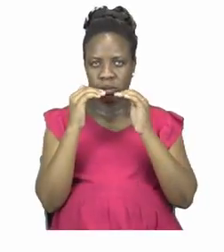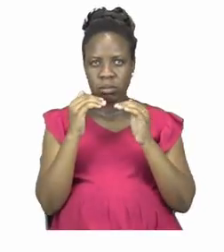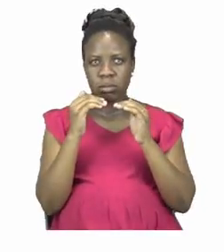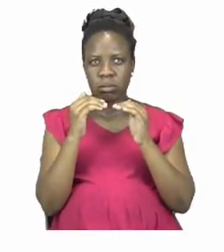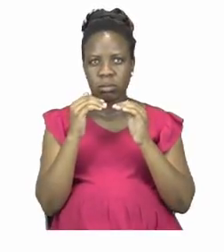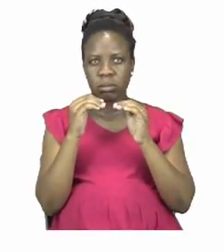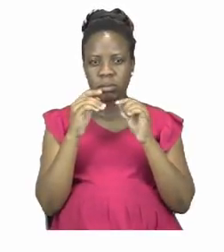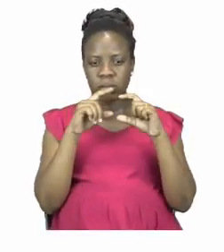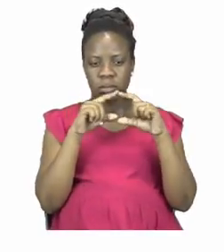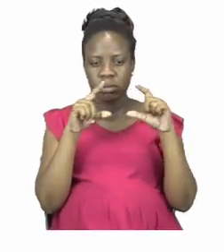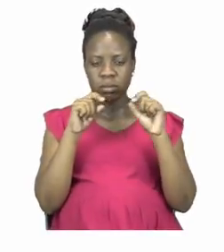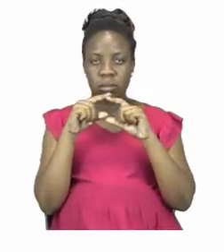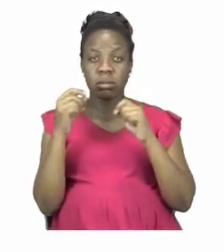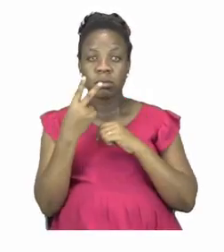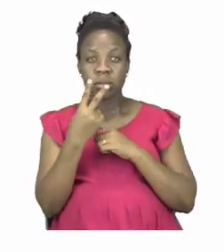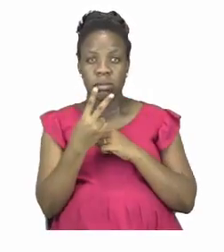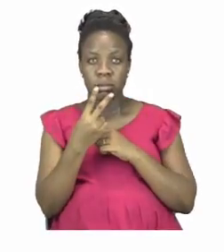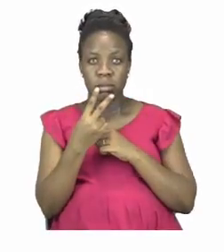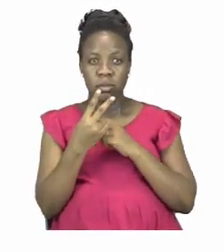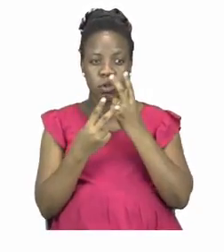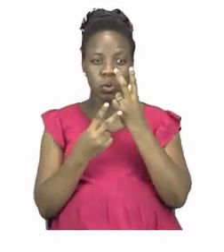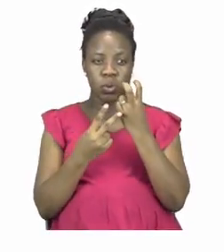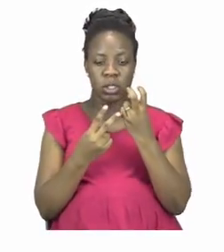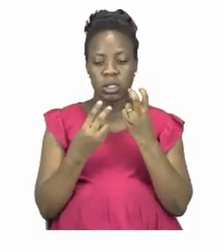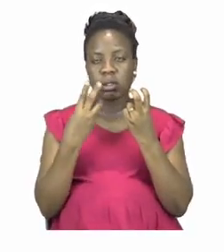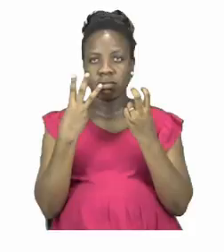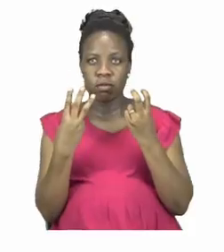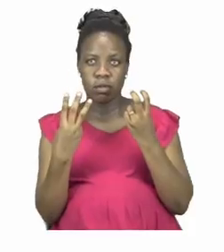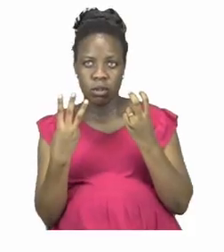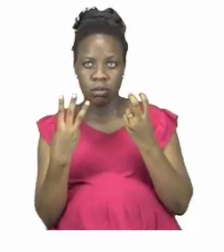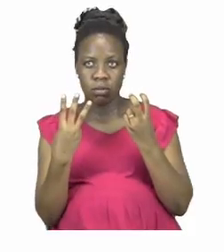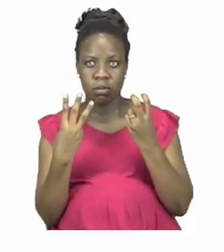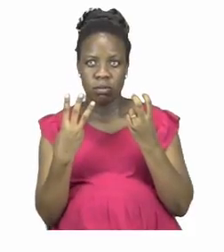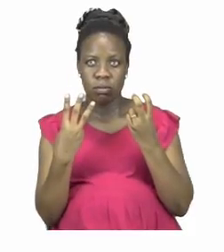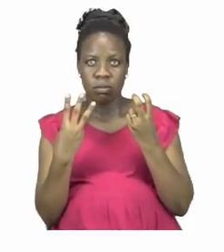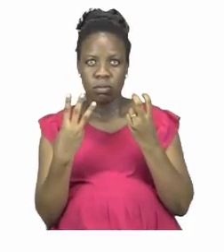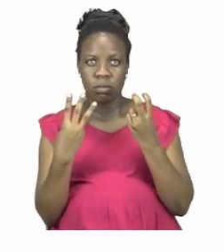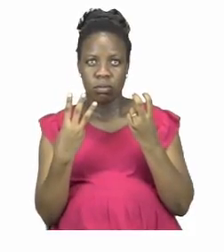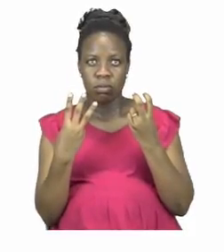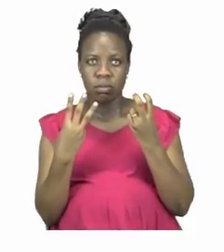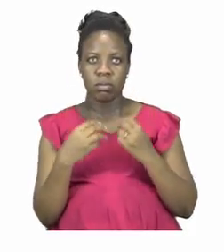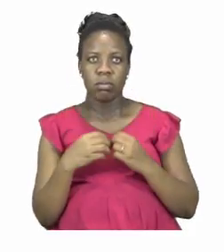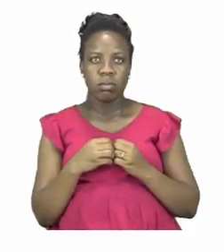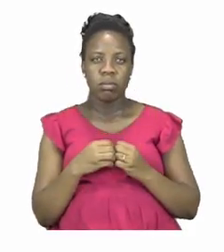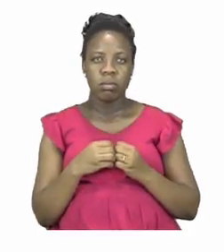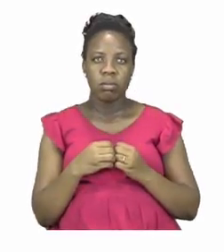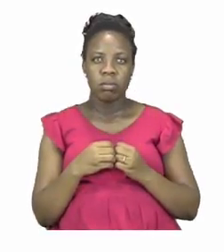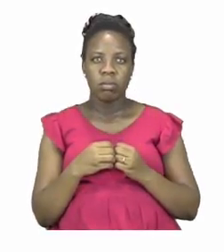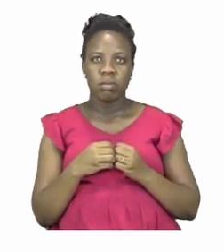more blocks. In the one block you have the number 20 and in the other block you have the number 3.